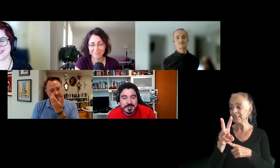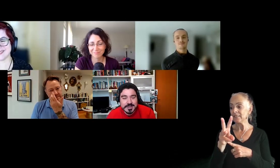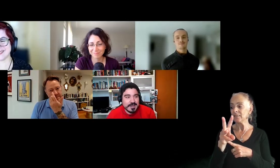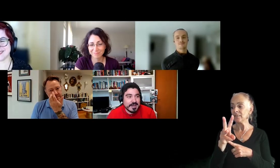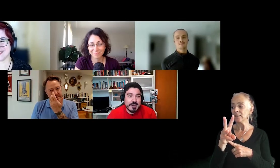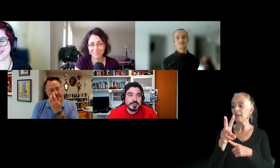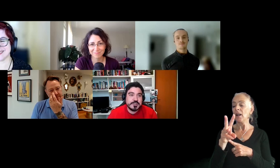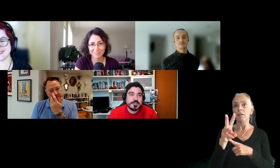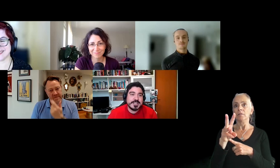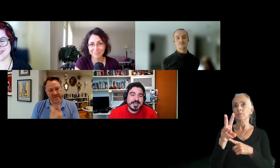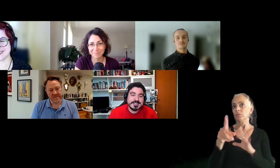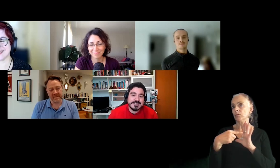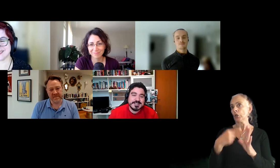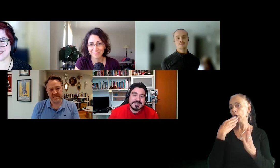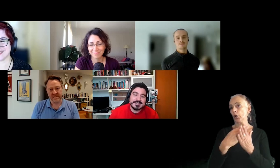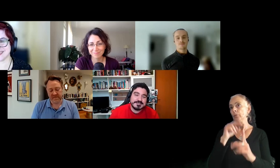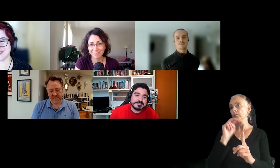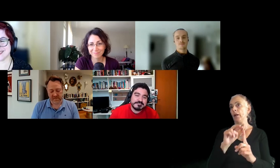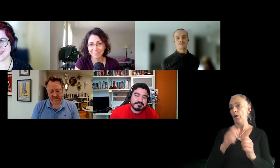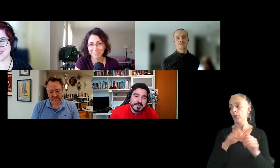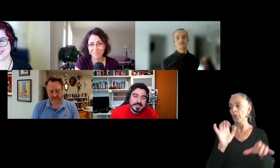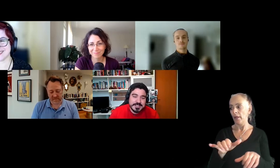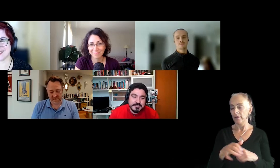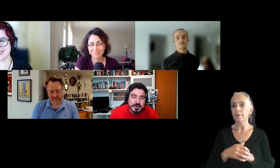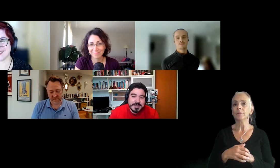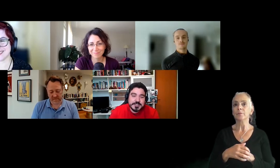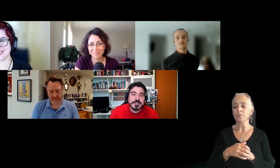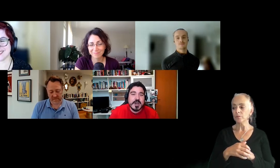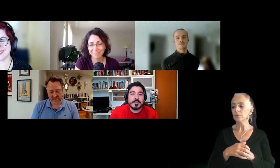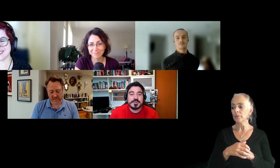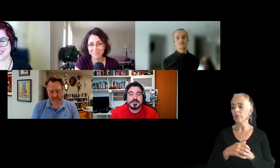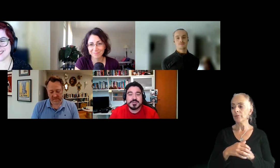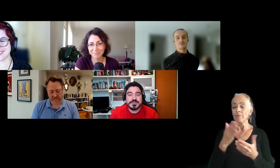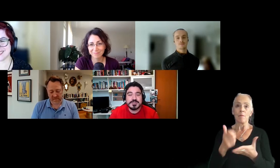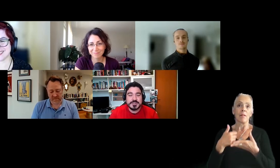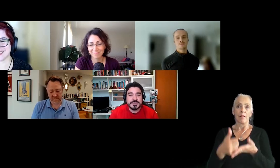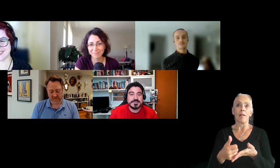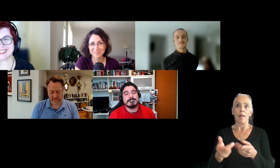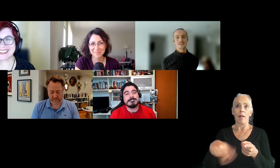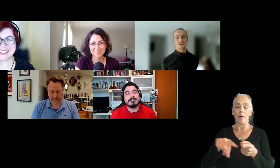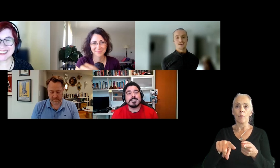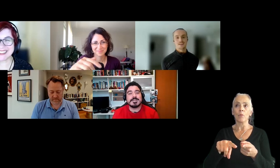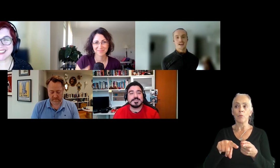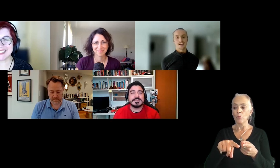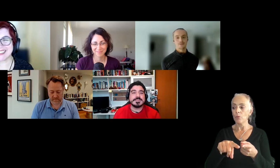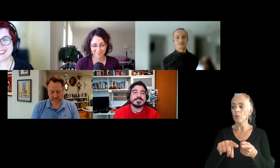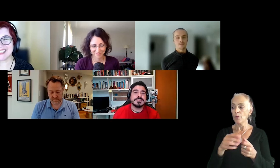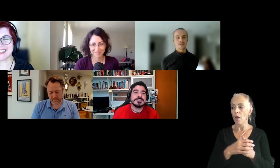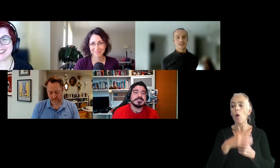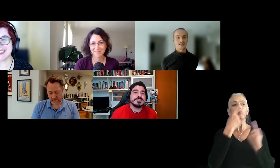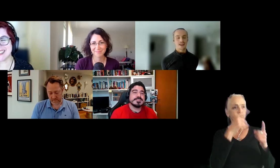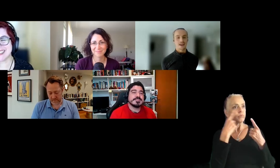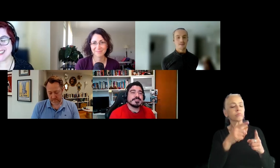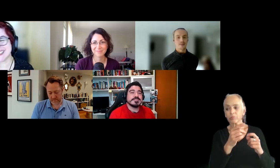view, how to do that. And it probably could help you too. Yeah, I agree with